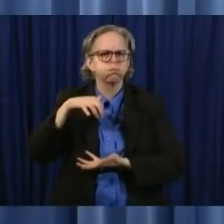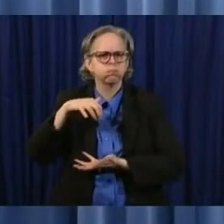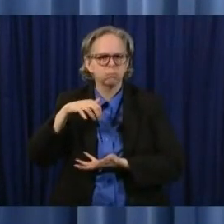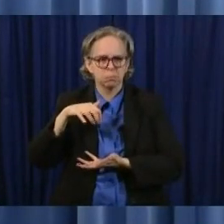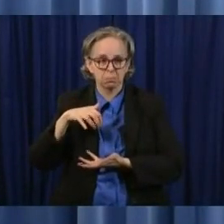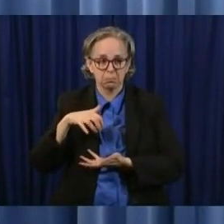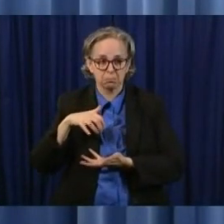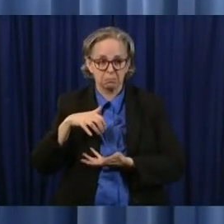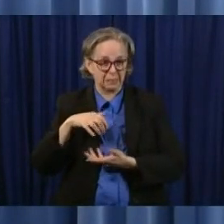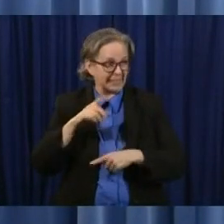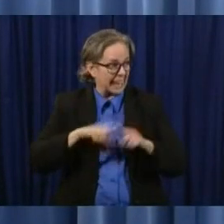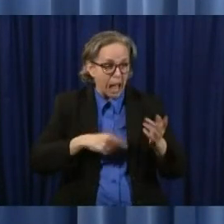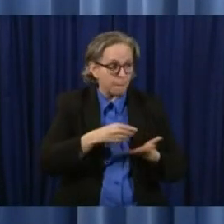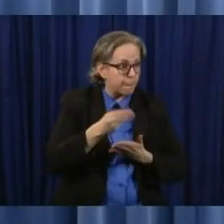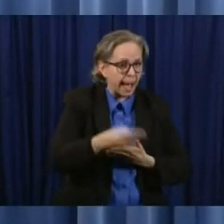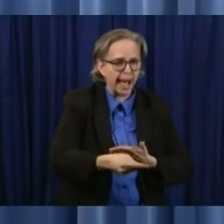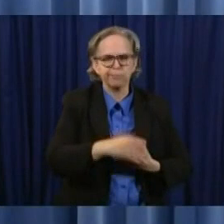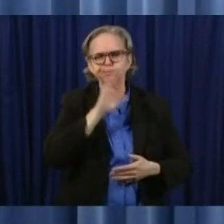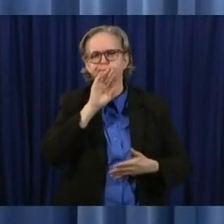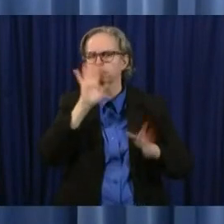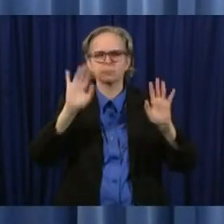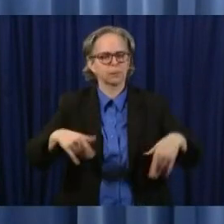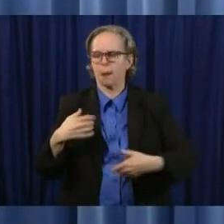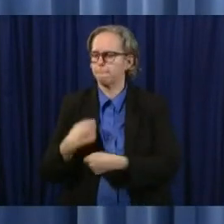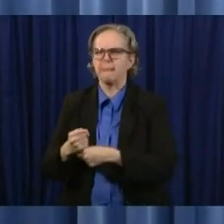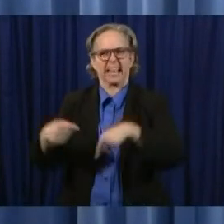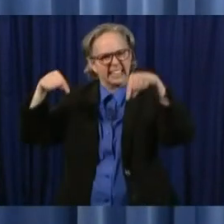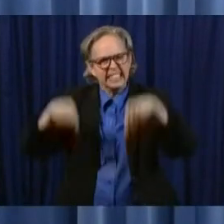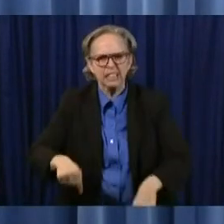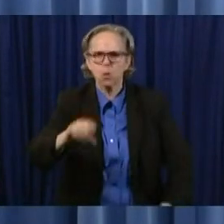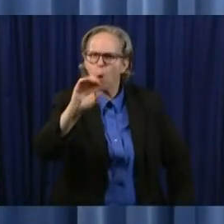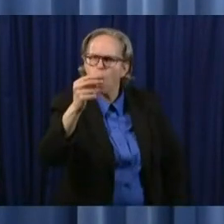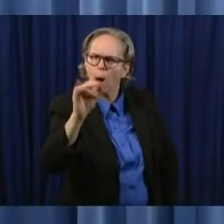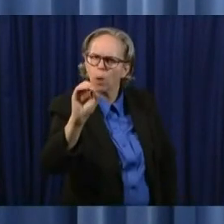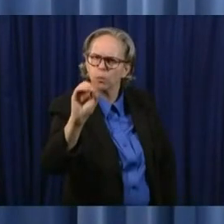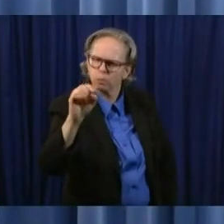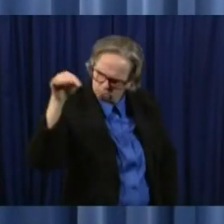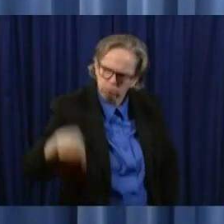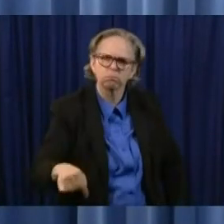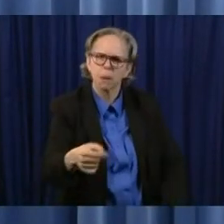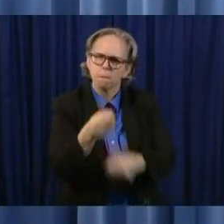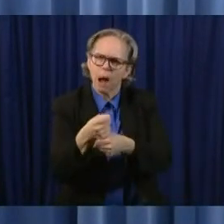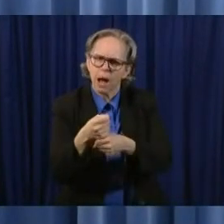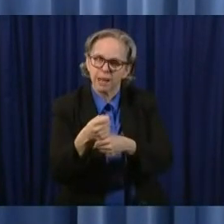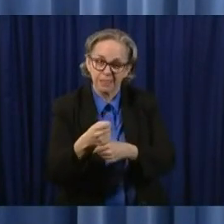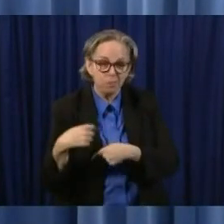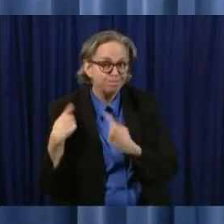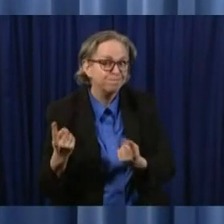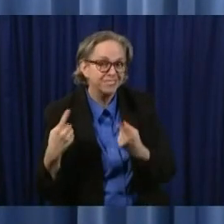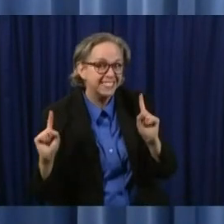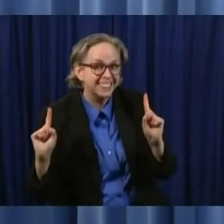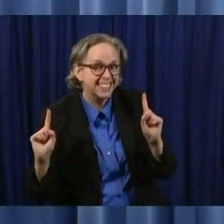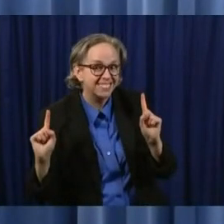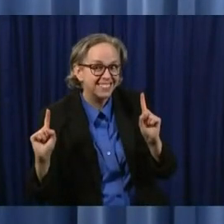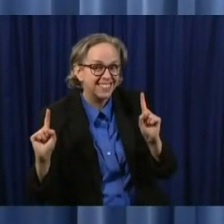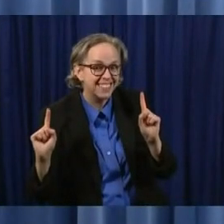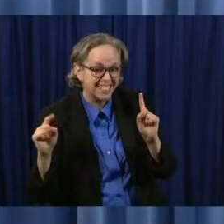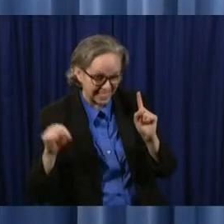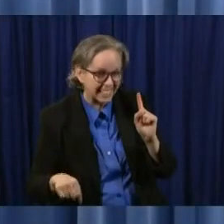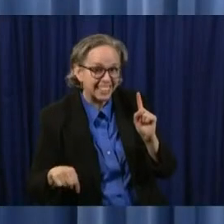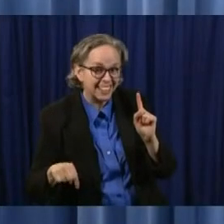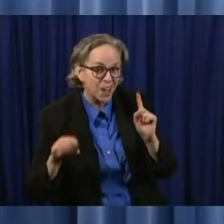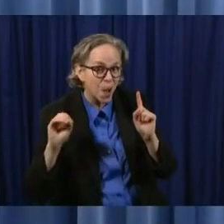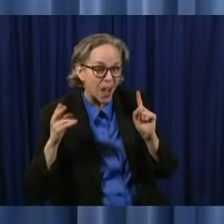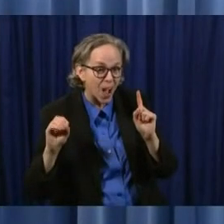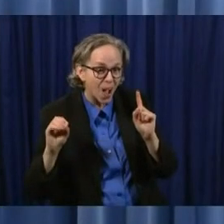it we're going to see if it can be made in Ohio and we're having some good success with Ohio companies who are